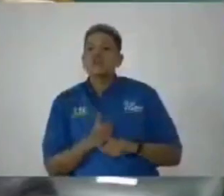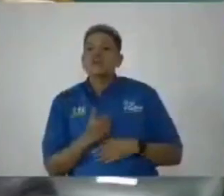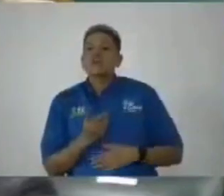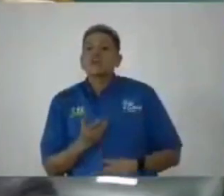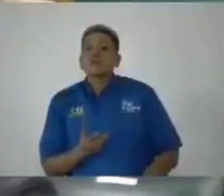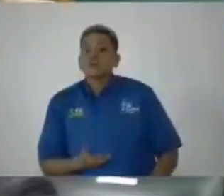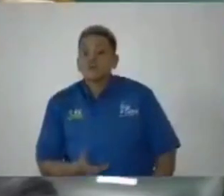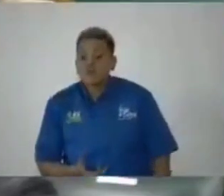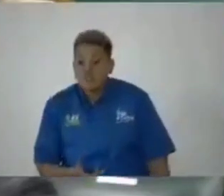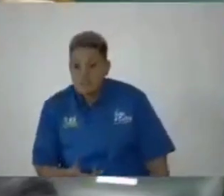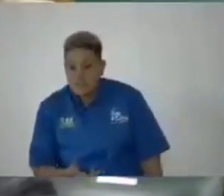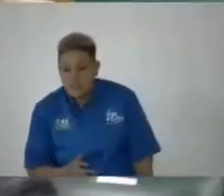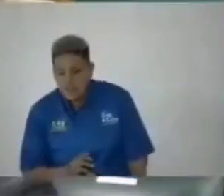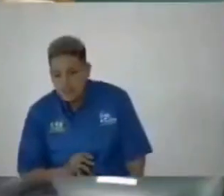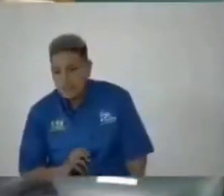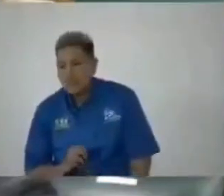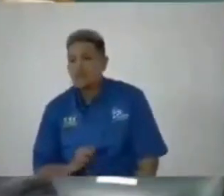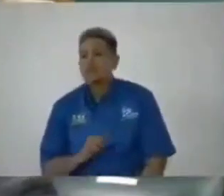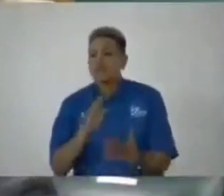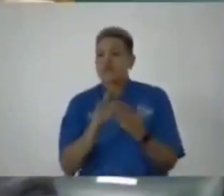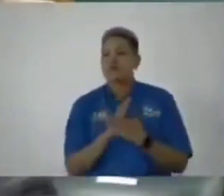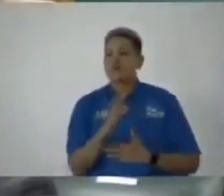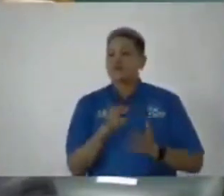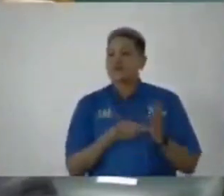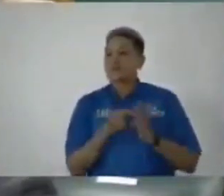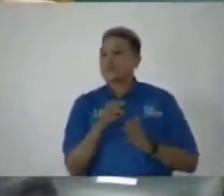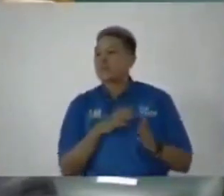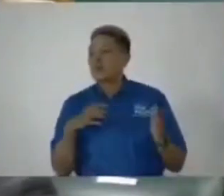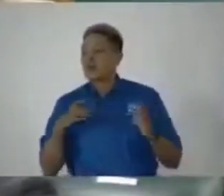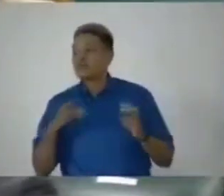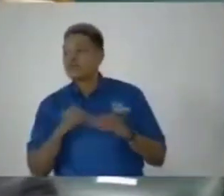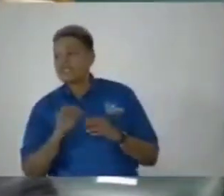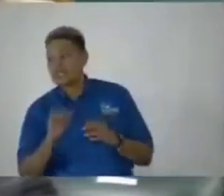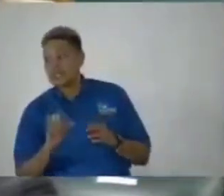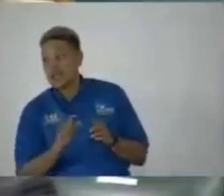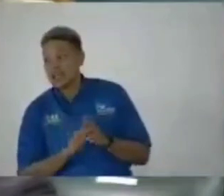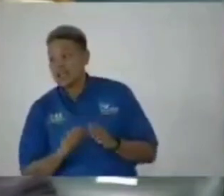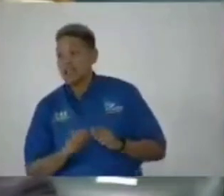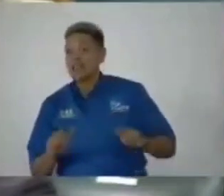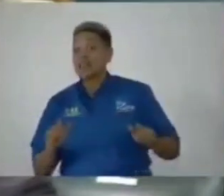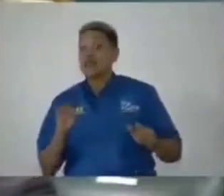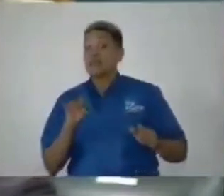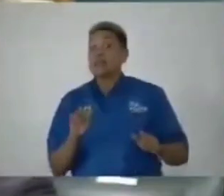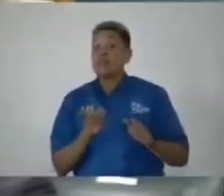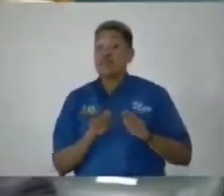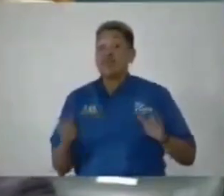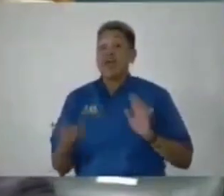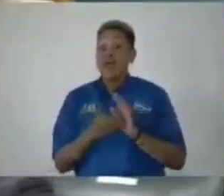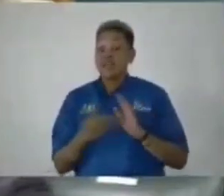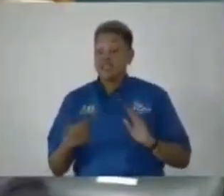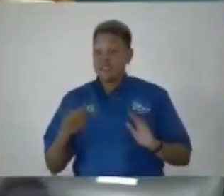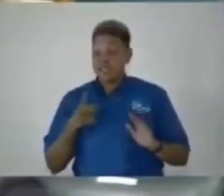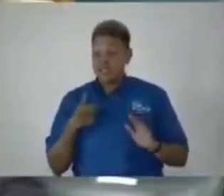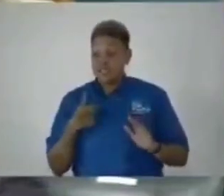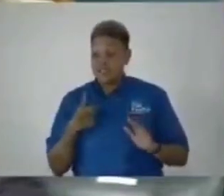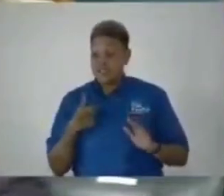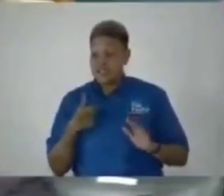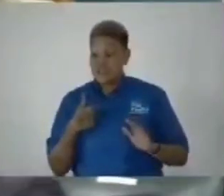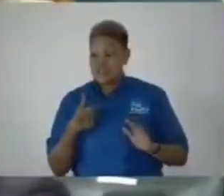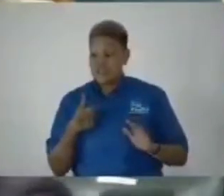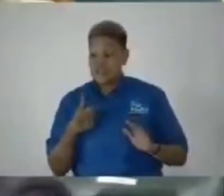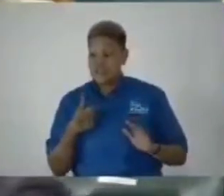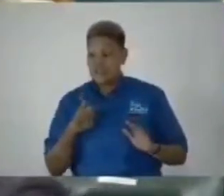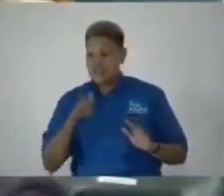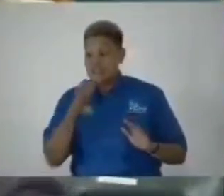the approach by the Integrity Commission in that press release against me does